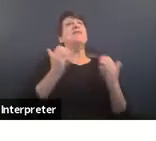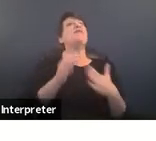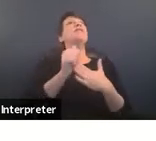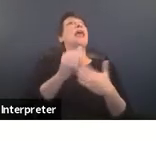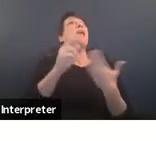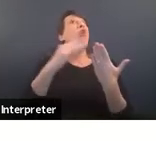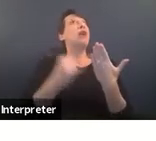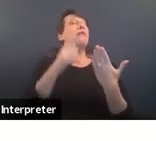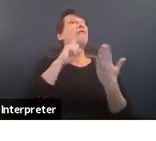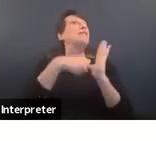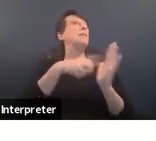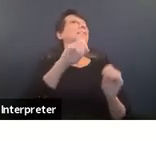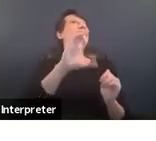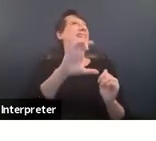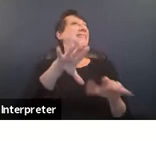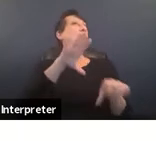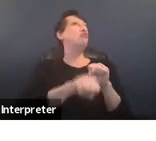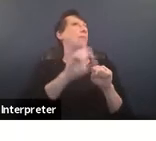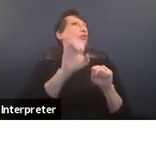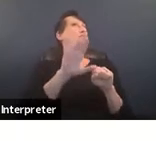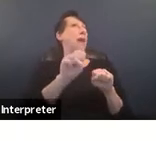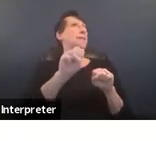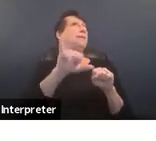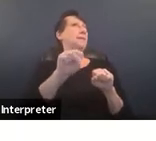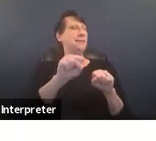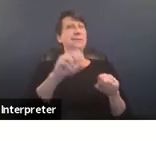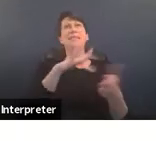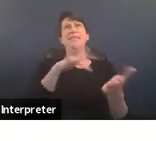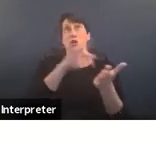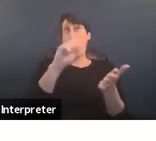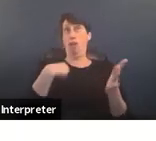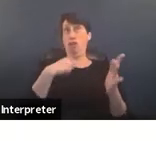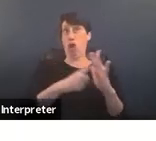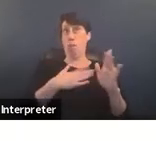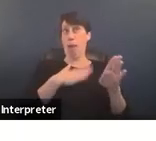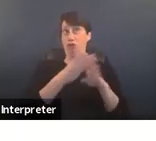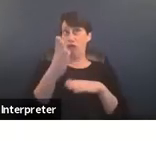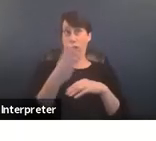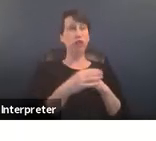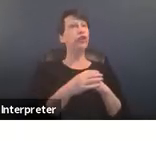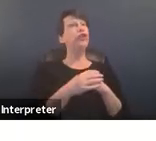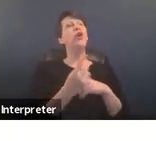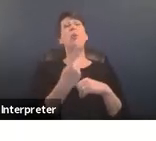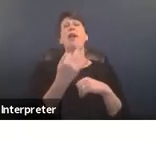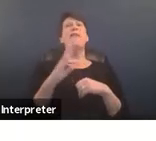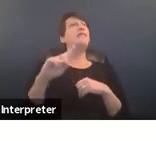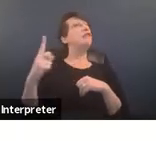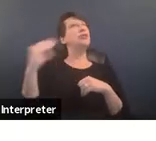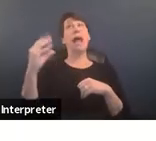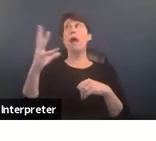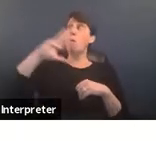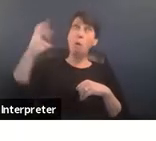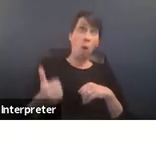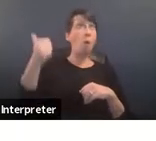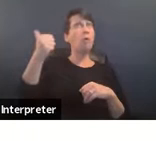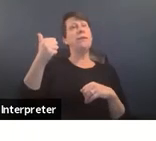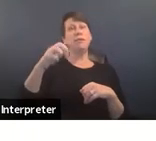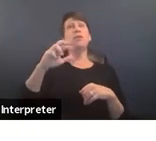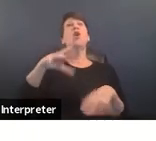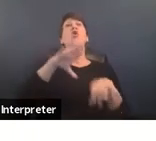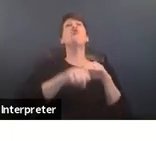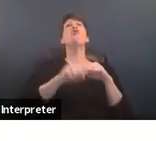example the dc rape crisis center which is where i started my career um one of the first and oldest rape crisis centers in the country